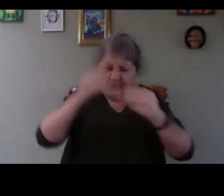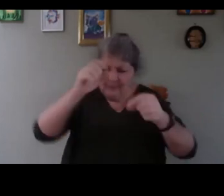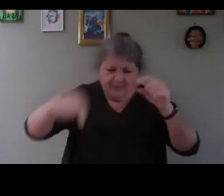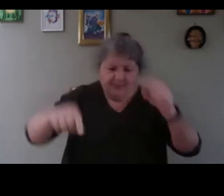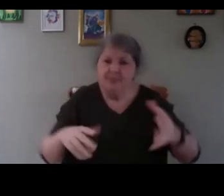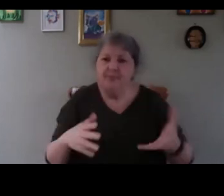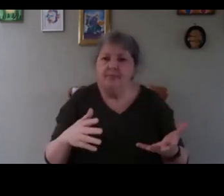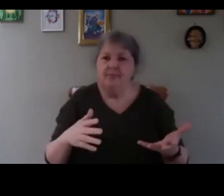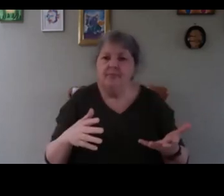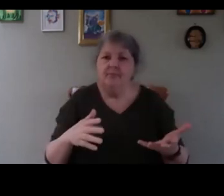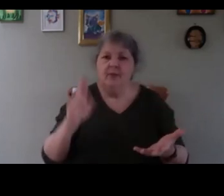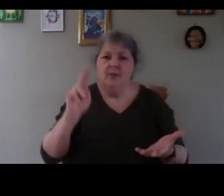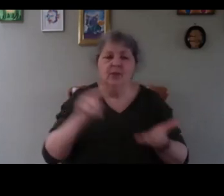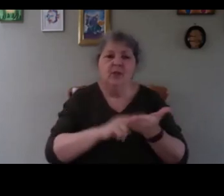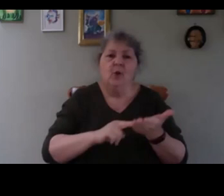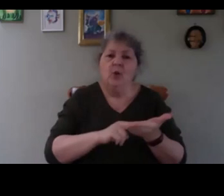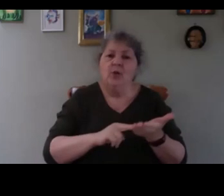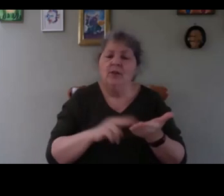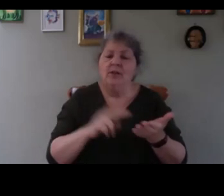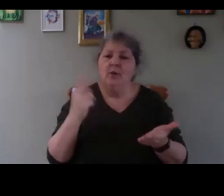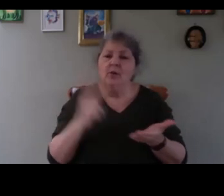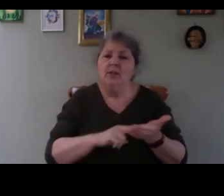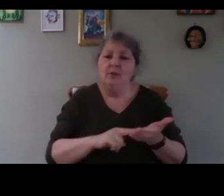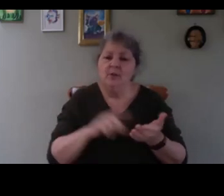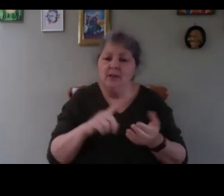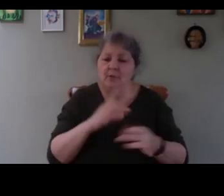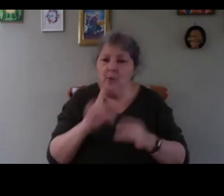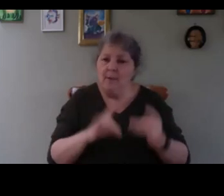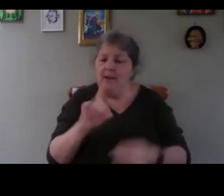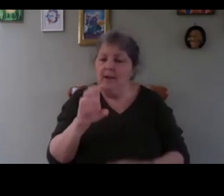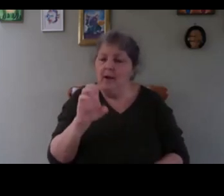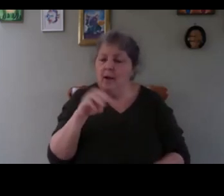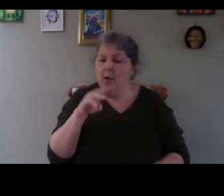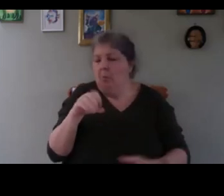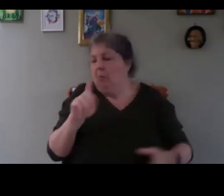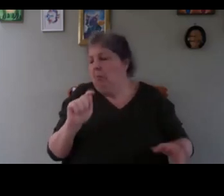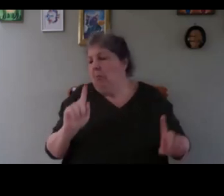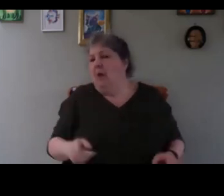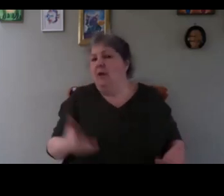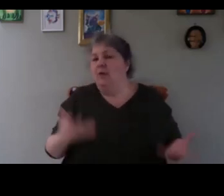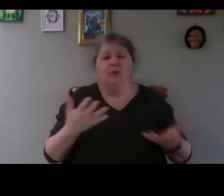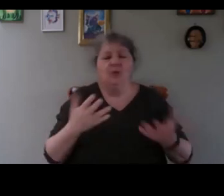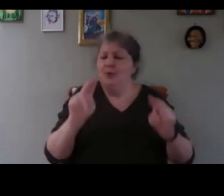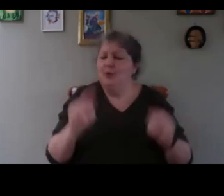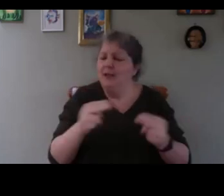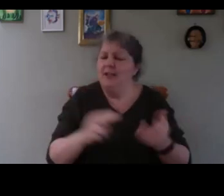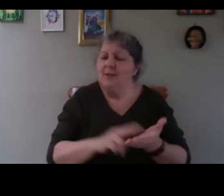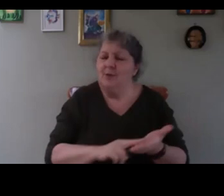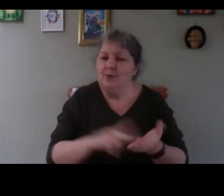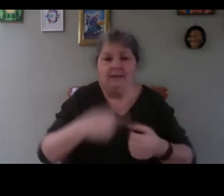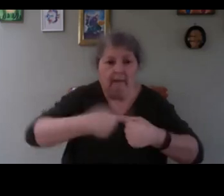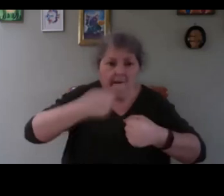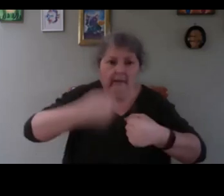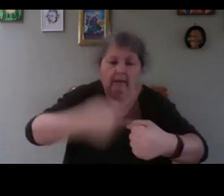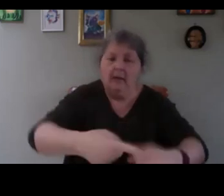you can only use that back into for making compost maybe I don't know but you wouldn't be able to use that again and again and